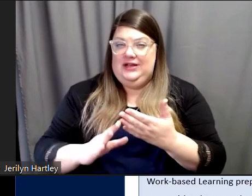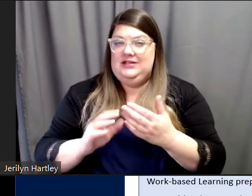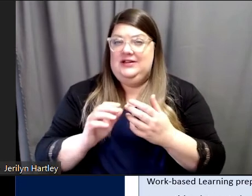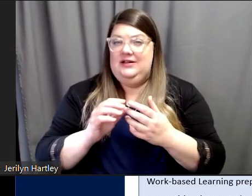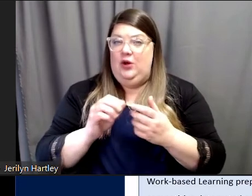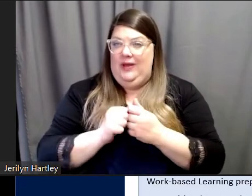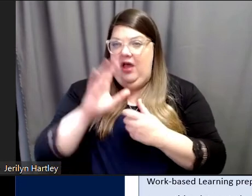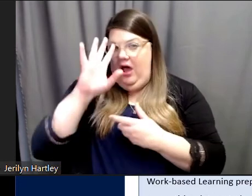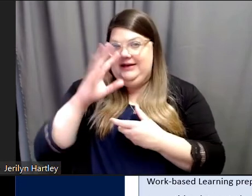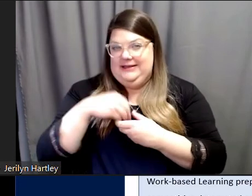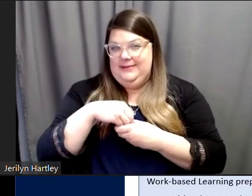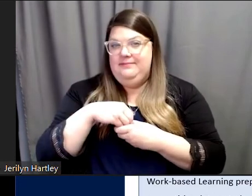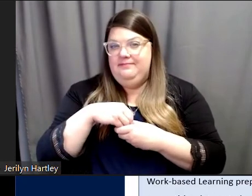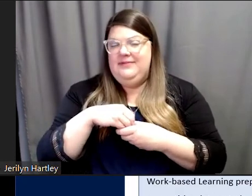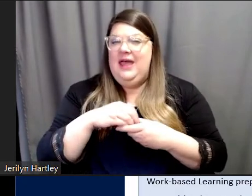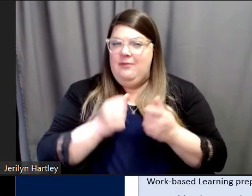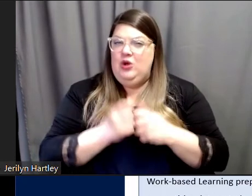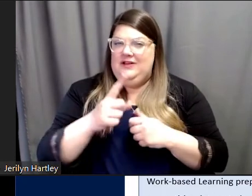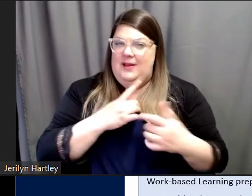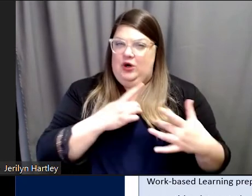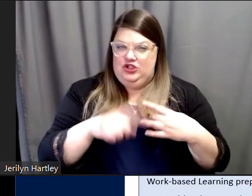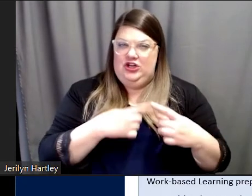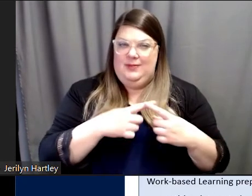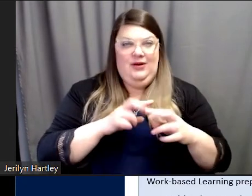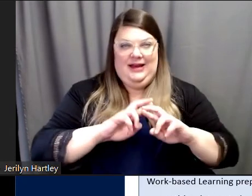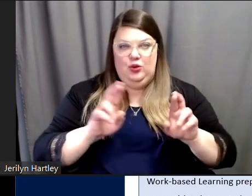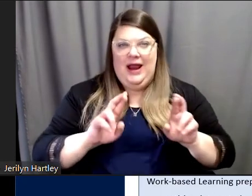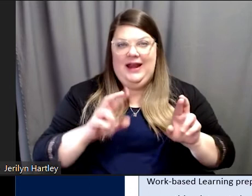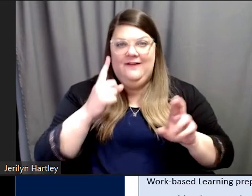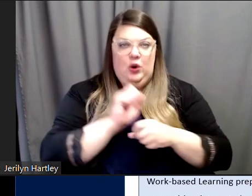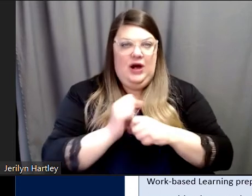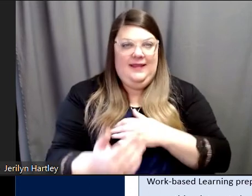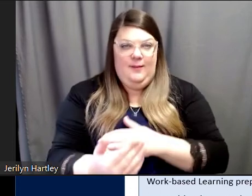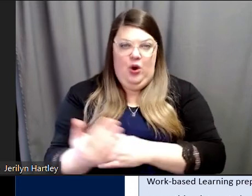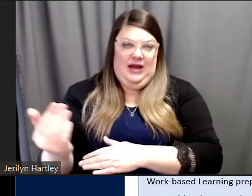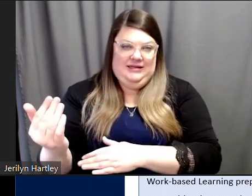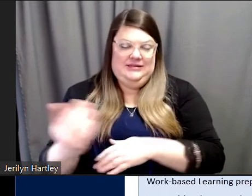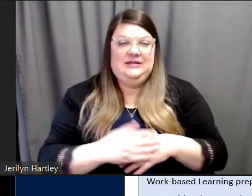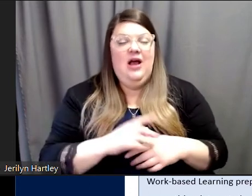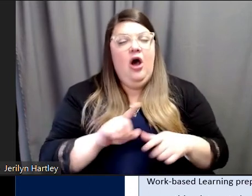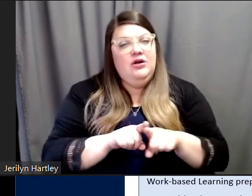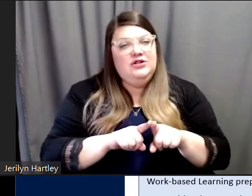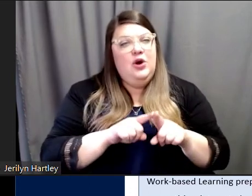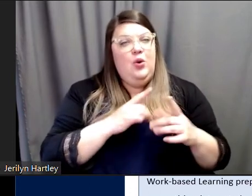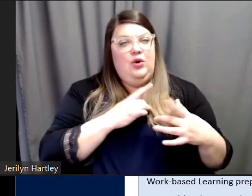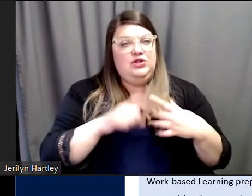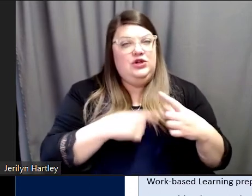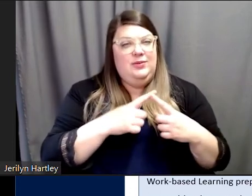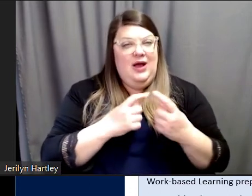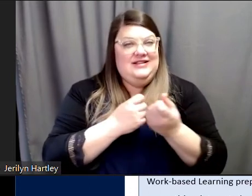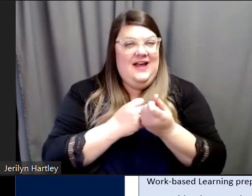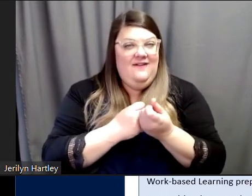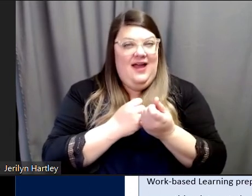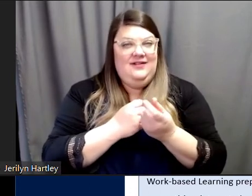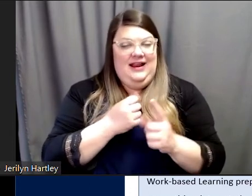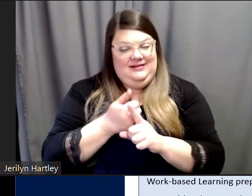being concerned about getting ready for work in the morning. They're also worried about self-advocating, so asking for breaks, asking